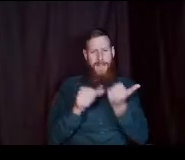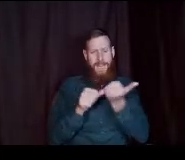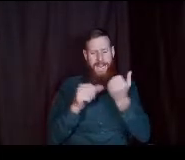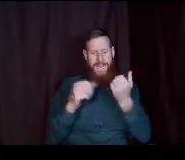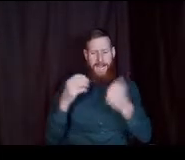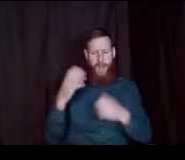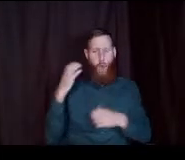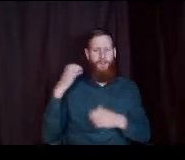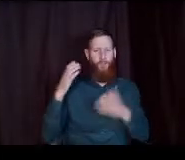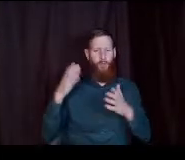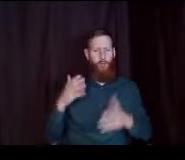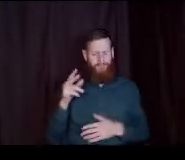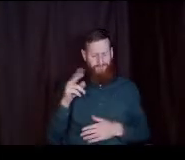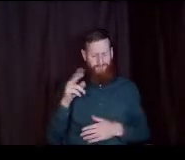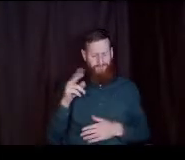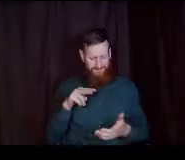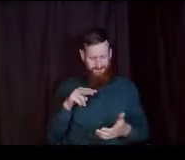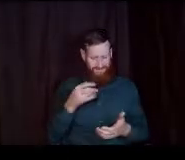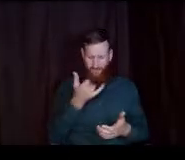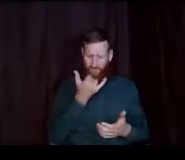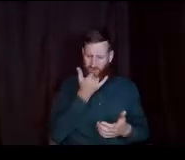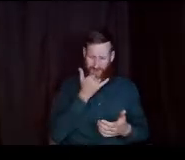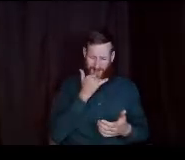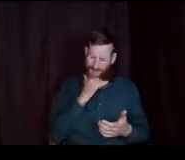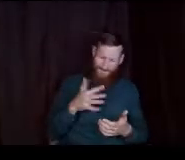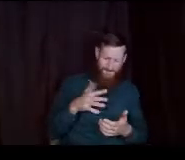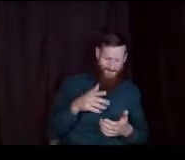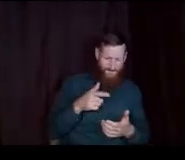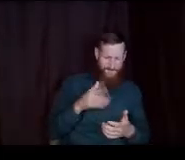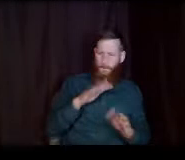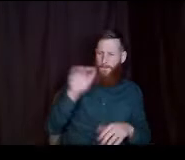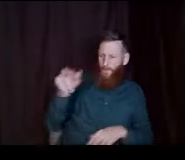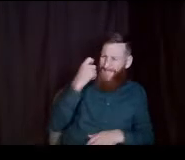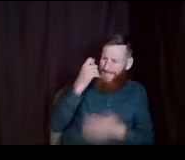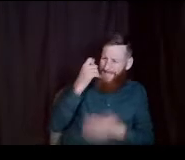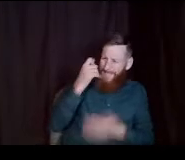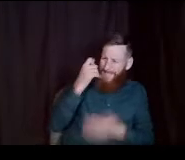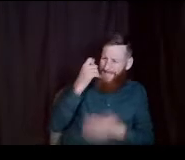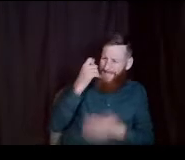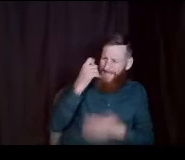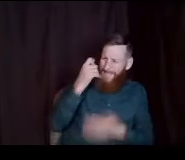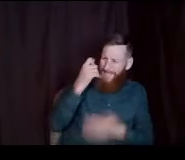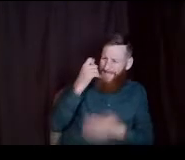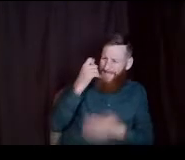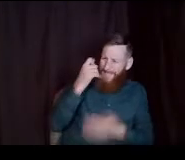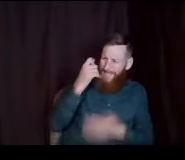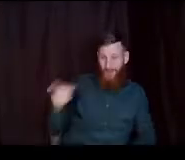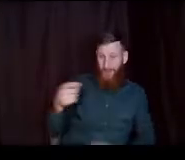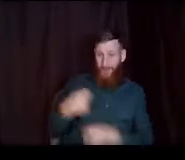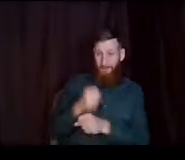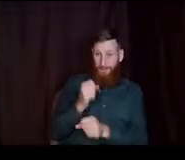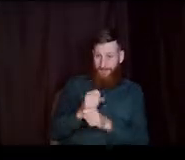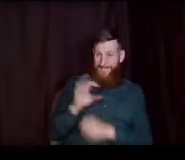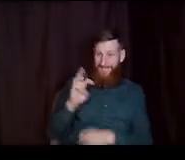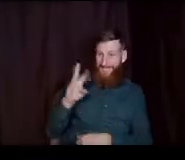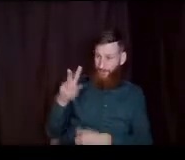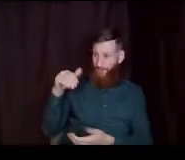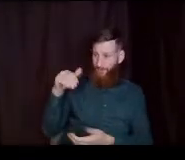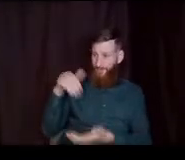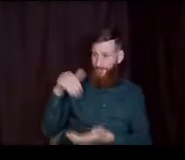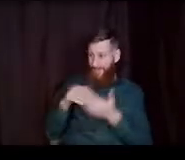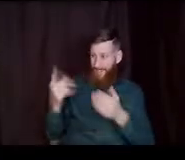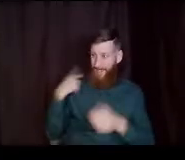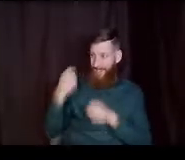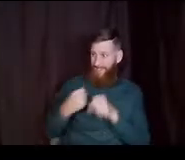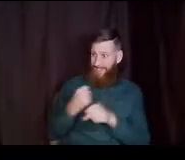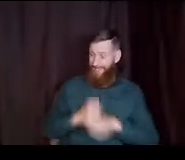student said so you're you're 18 you just turned 18 and um you made sixty two thousand dollars last year i'm